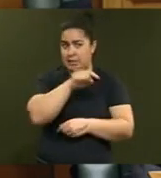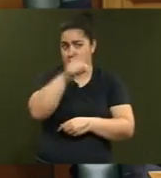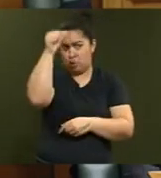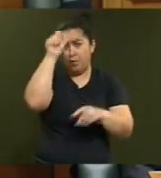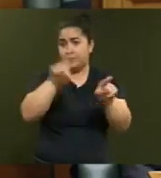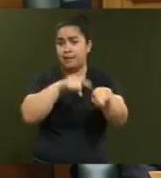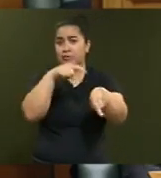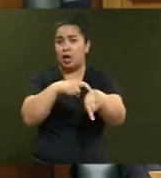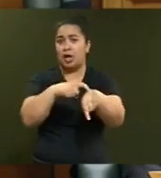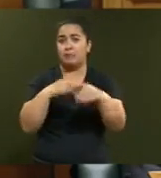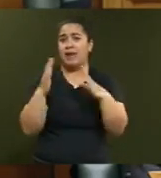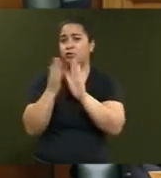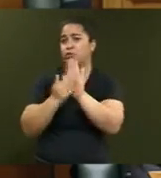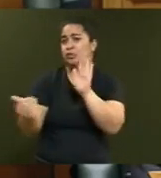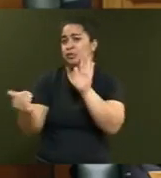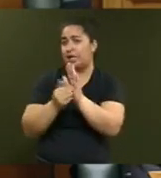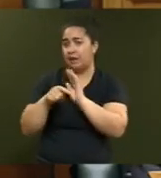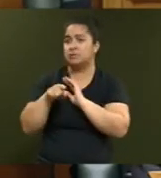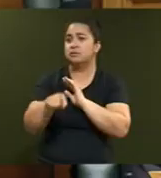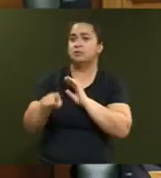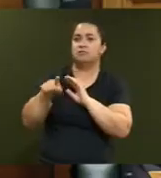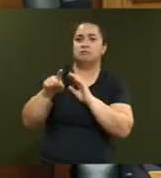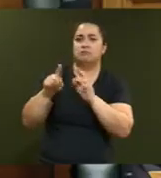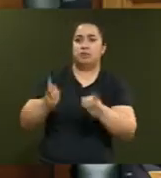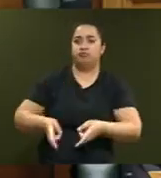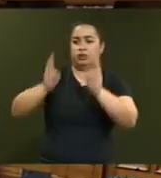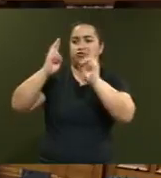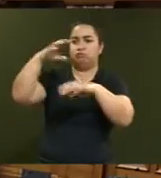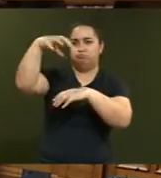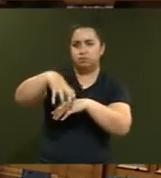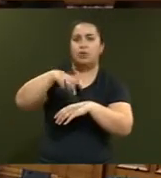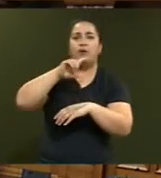being built by Ebert Construction that went into receivership last week?